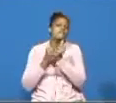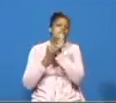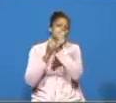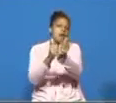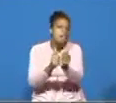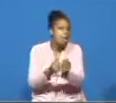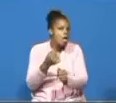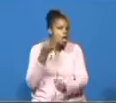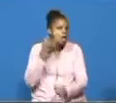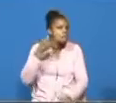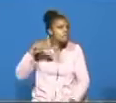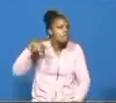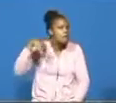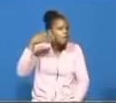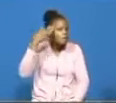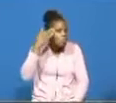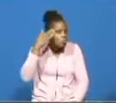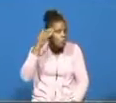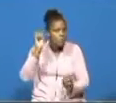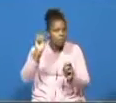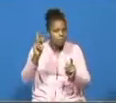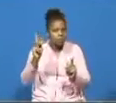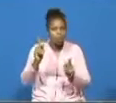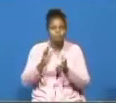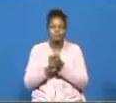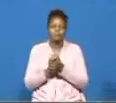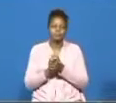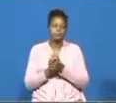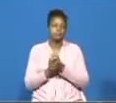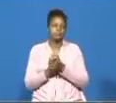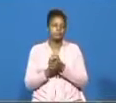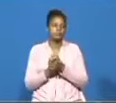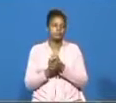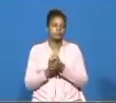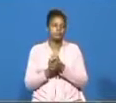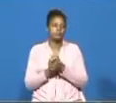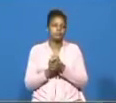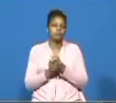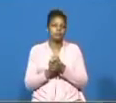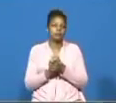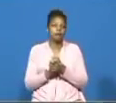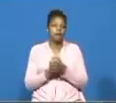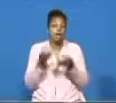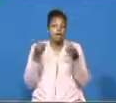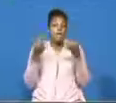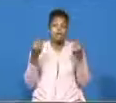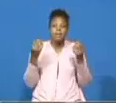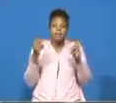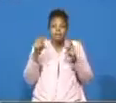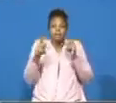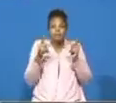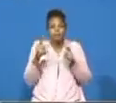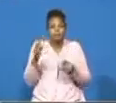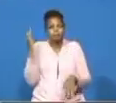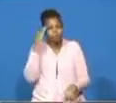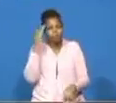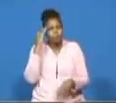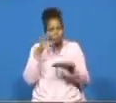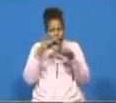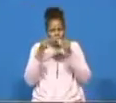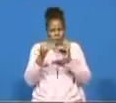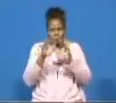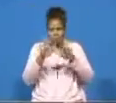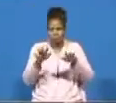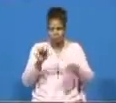you are you with me somebody bless the name of the lord and so we are saying many of us have been acquainted with the story of the children of